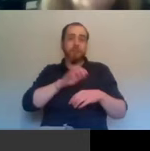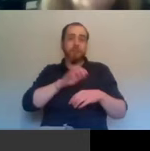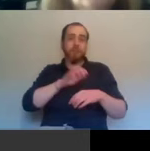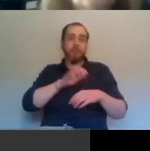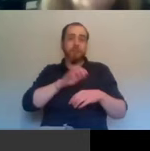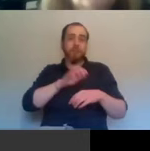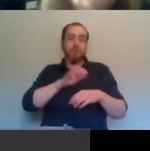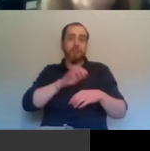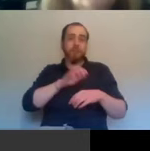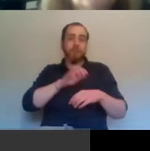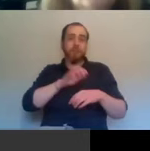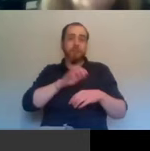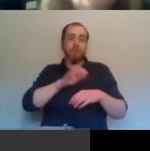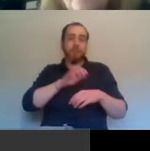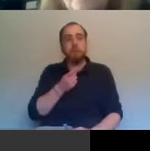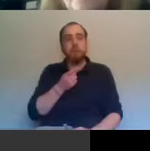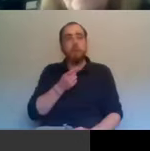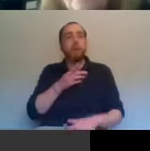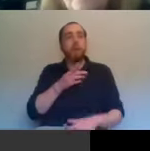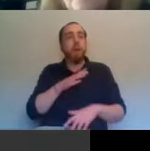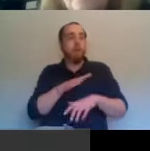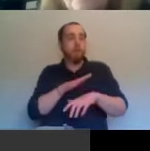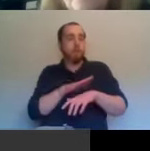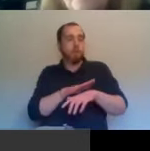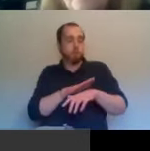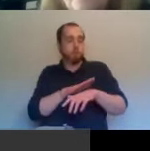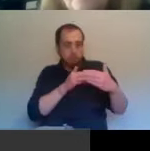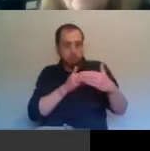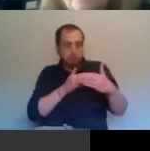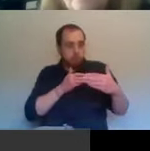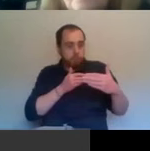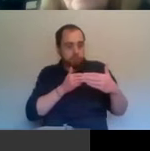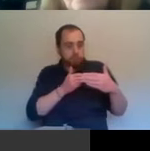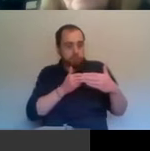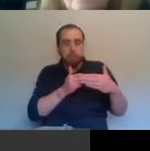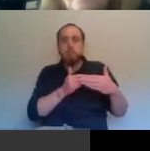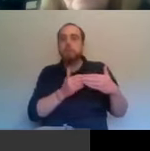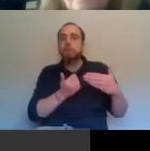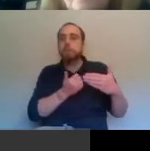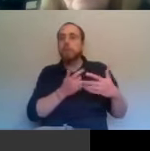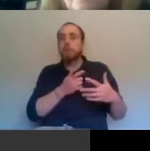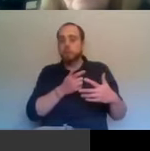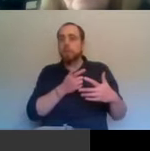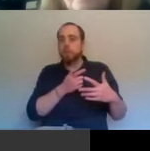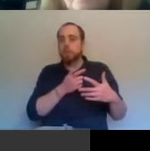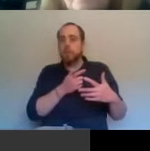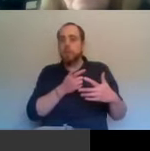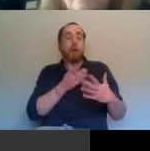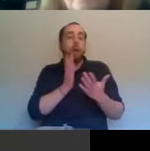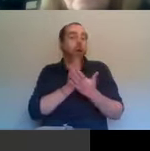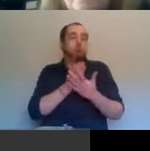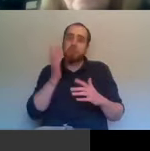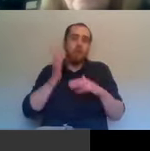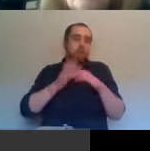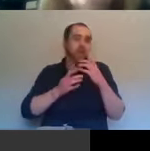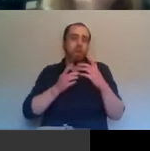possibility now that that phase is ending for a variety of reasons. For one thing, there's absolutely no question. There's not going to be a hard border or anything like